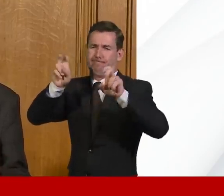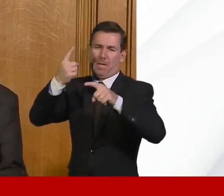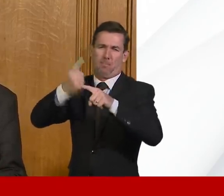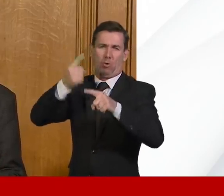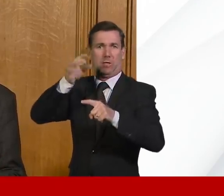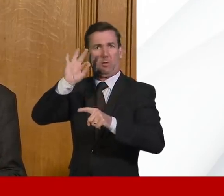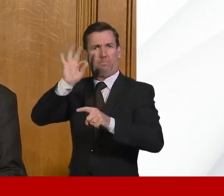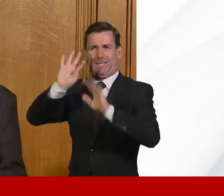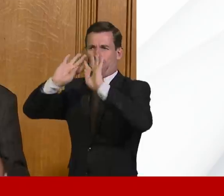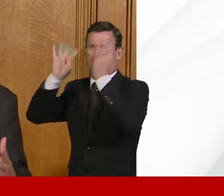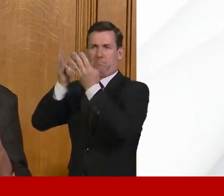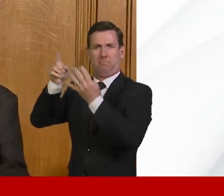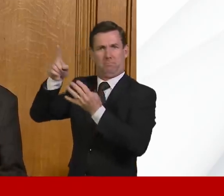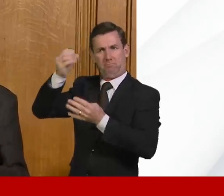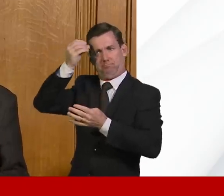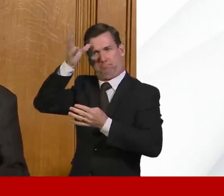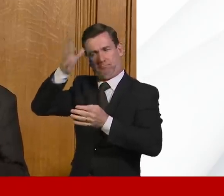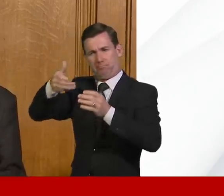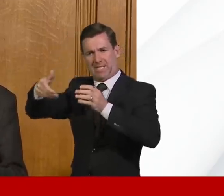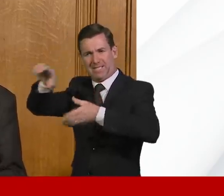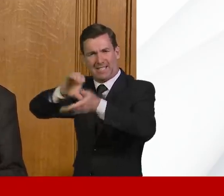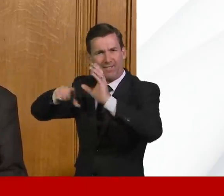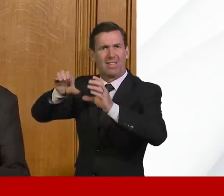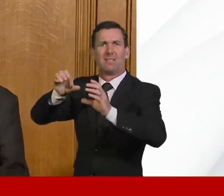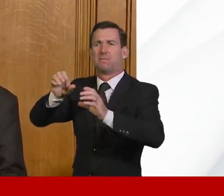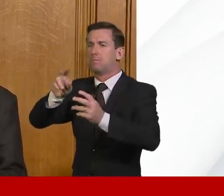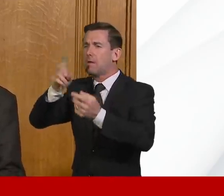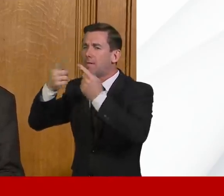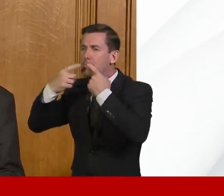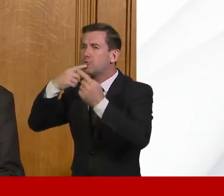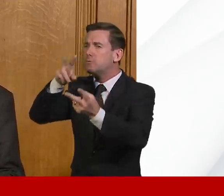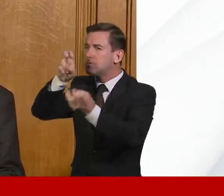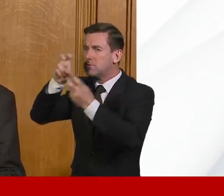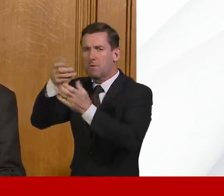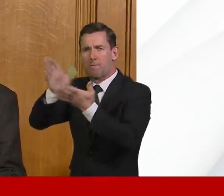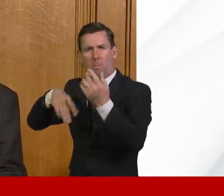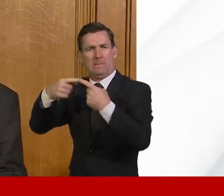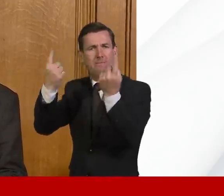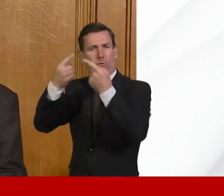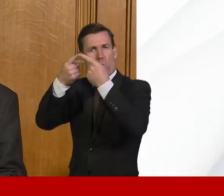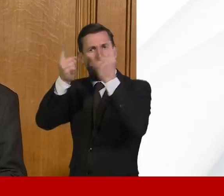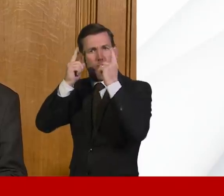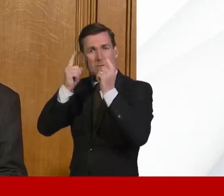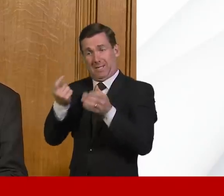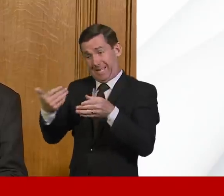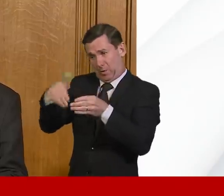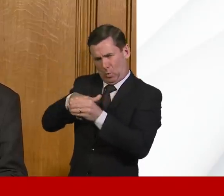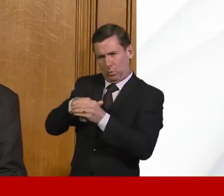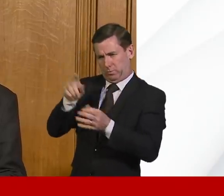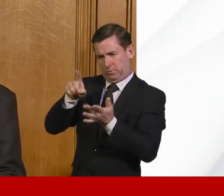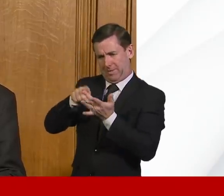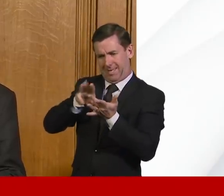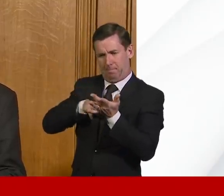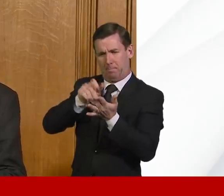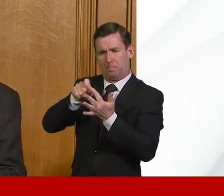number of inputs from various academic groups, including colleagues at Imperial. But, as I